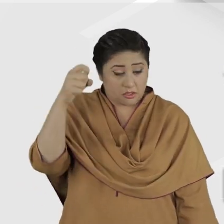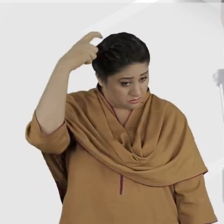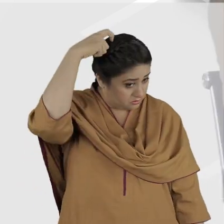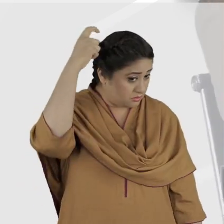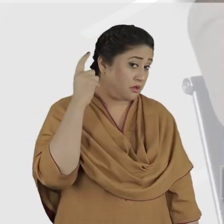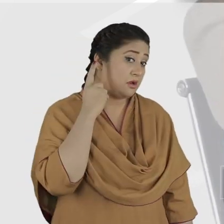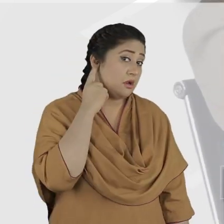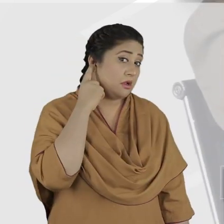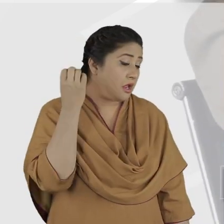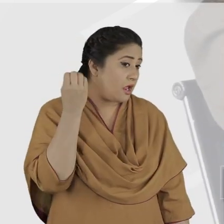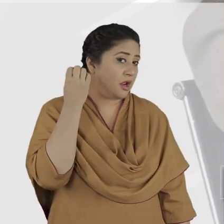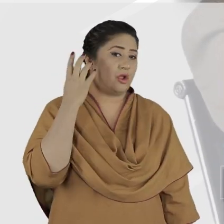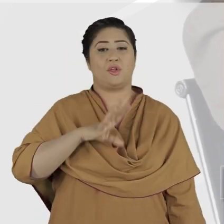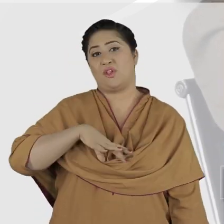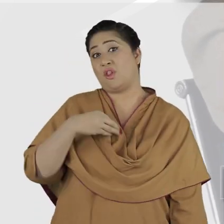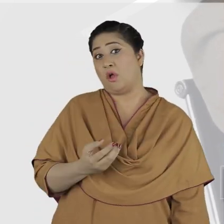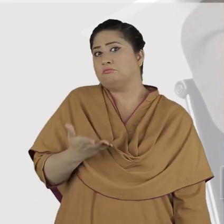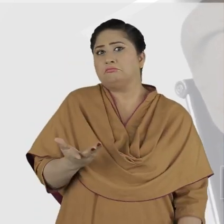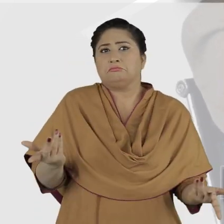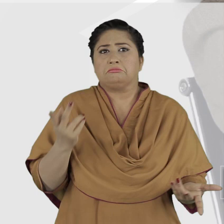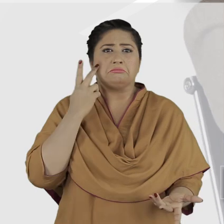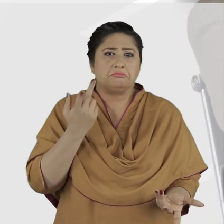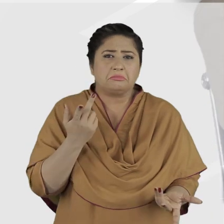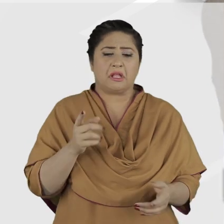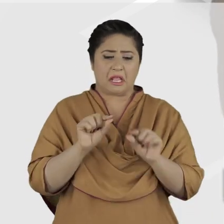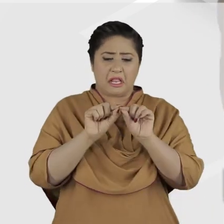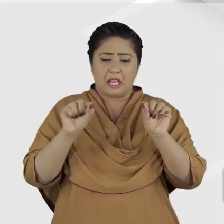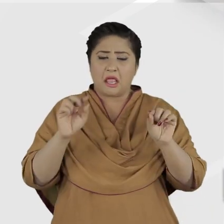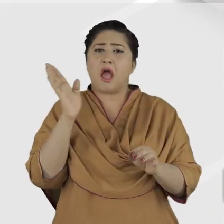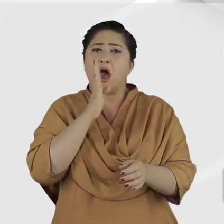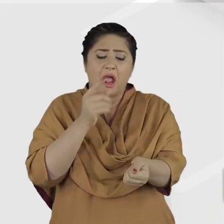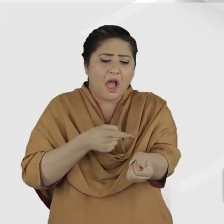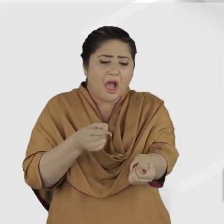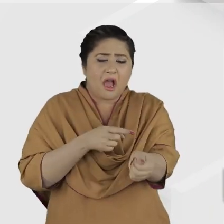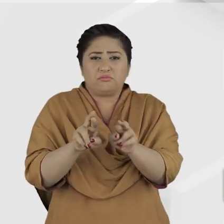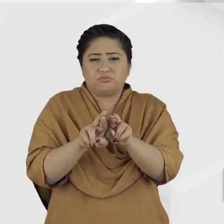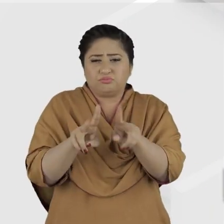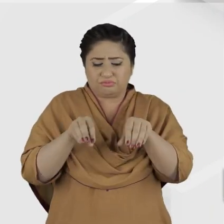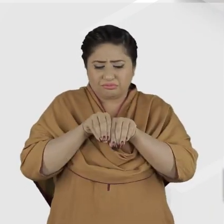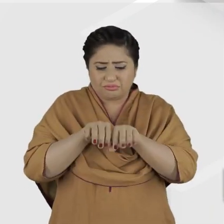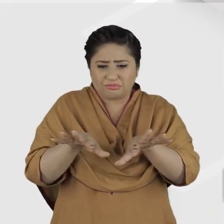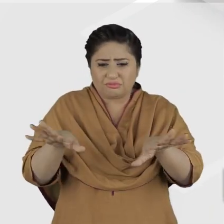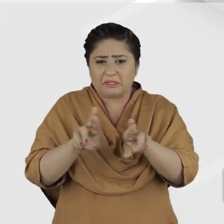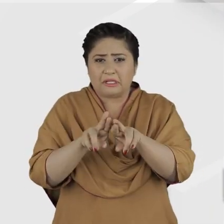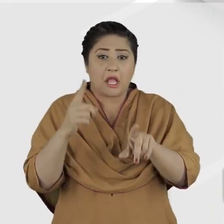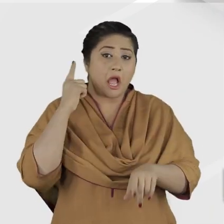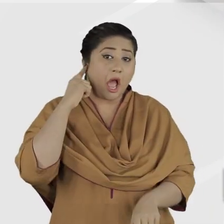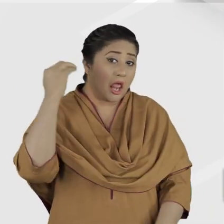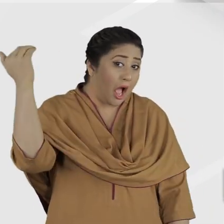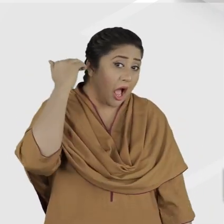is called sensorineural hearing loss, or what's known as nerve deafness.